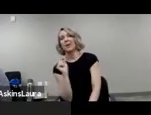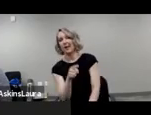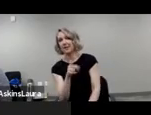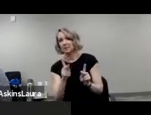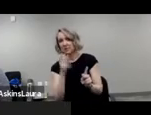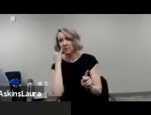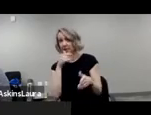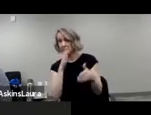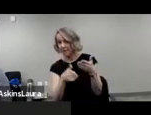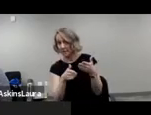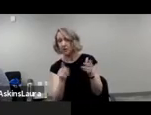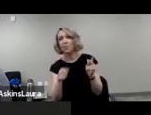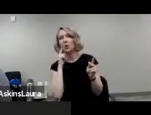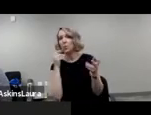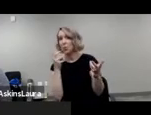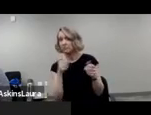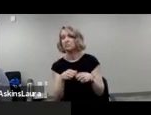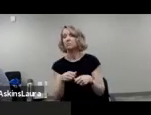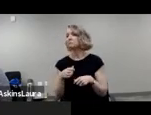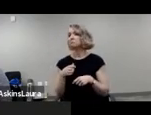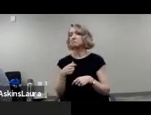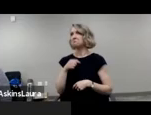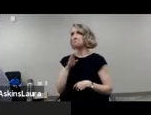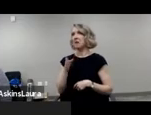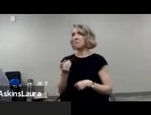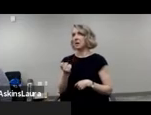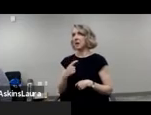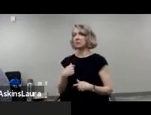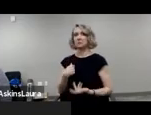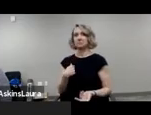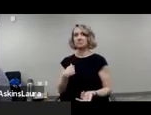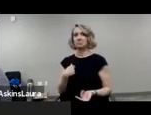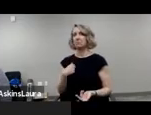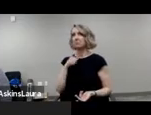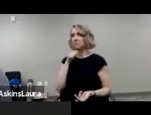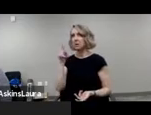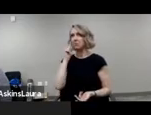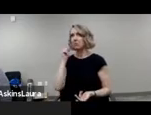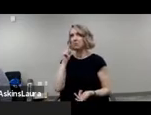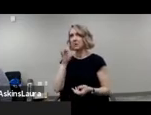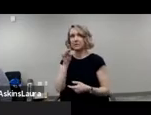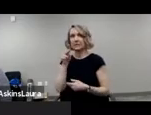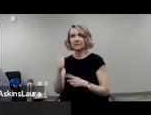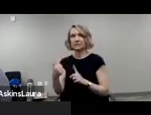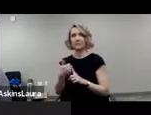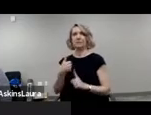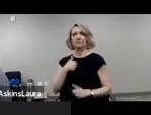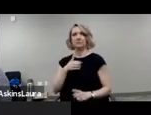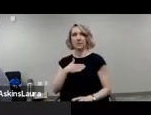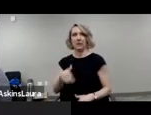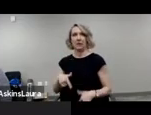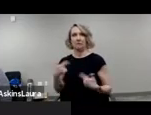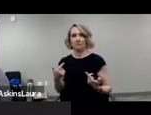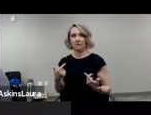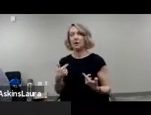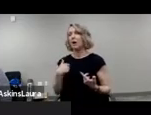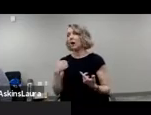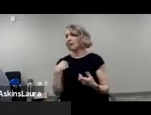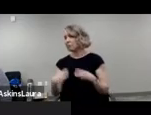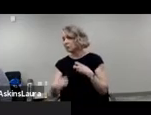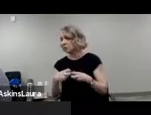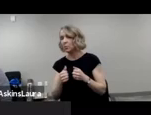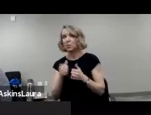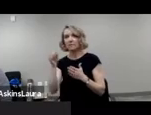And this is what we heard. I've never been asked. I don't think the census has an impact on my life. I have trouble completing